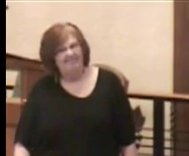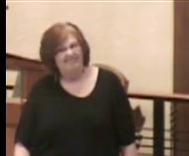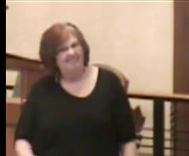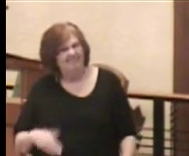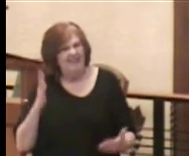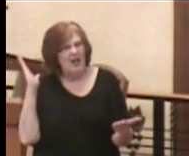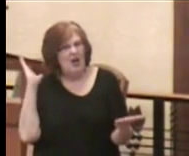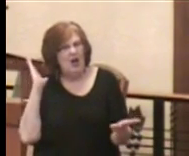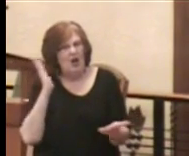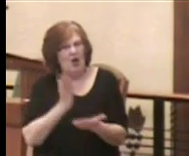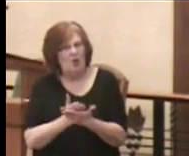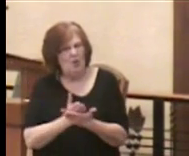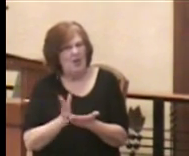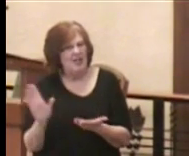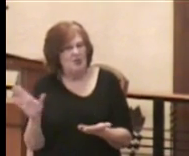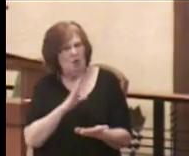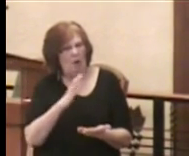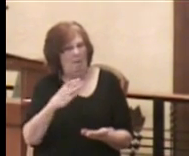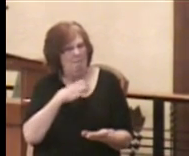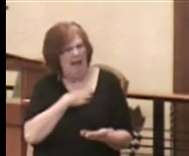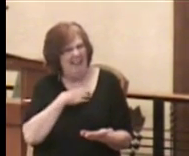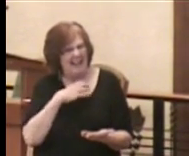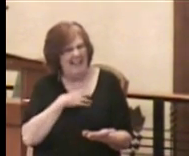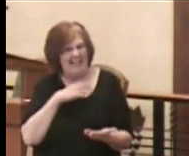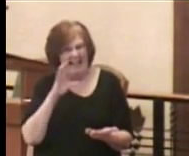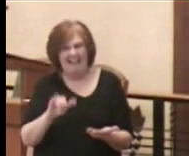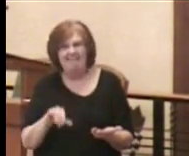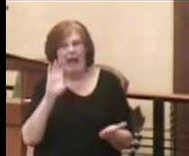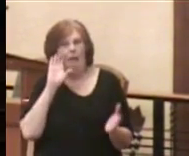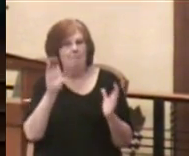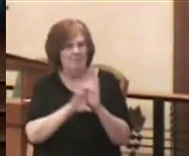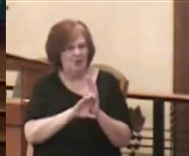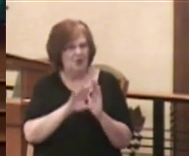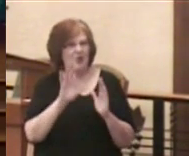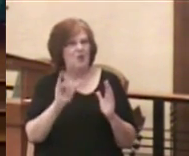That picture and those words I remember well.